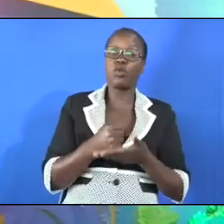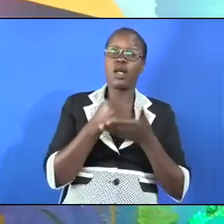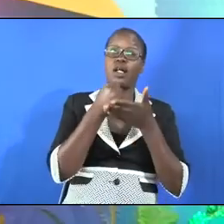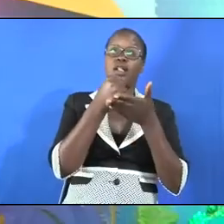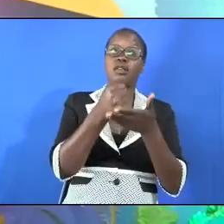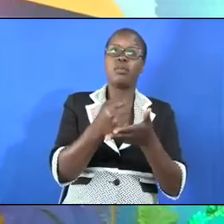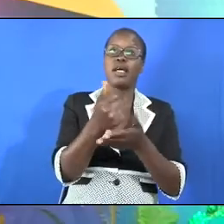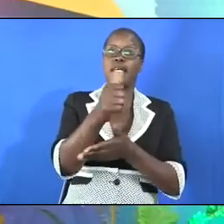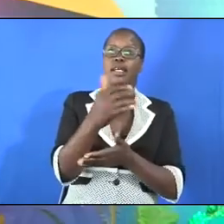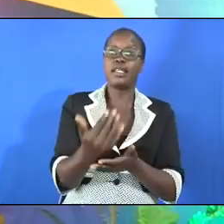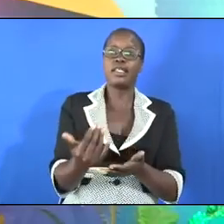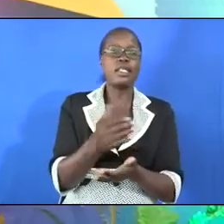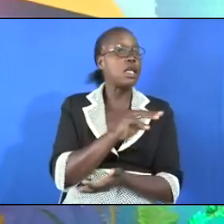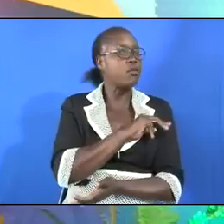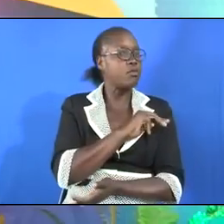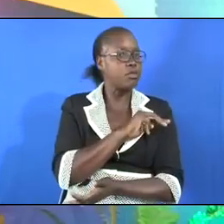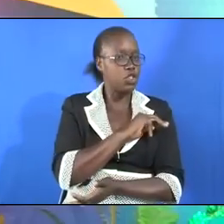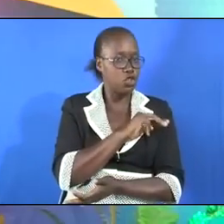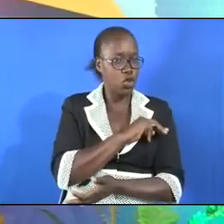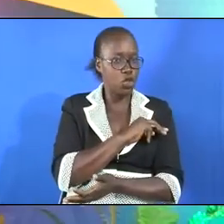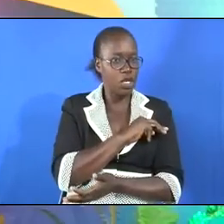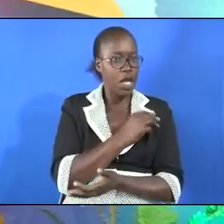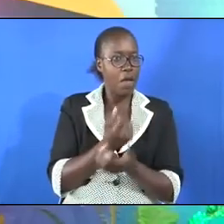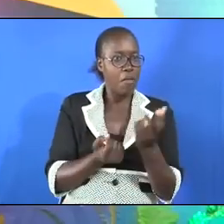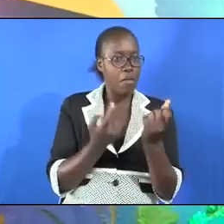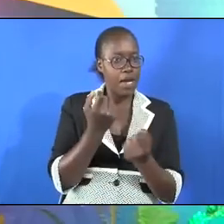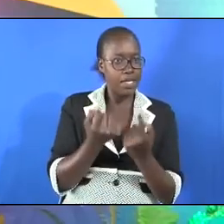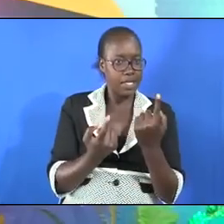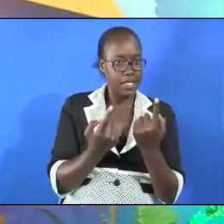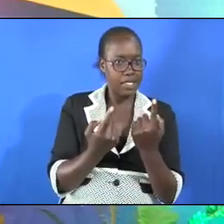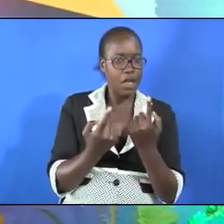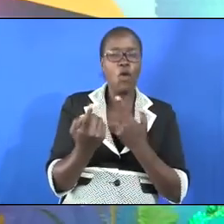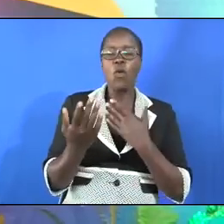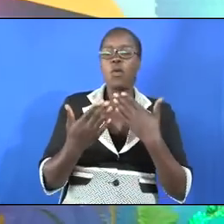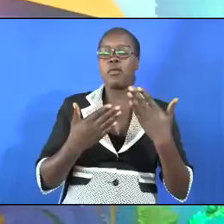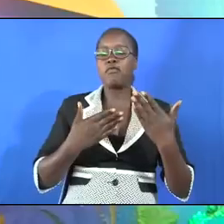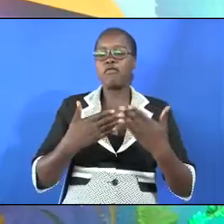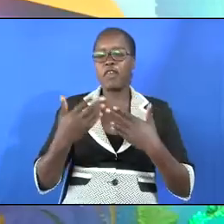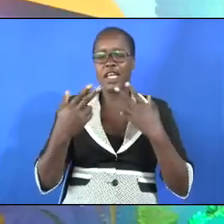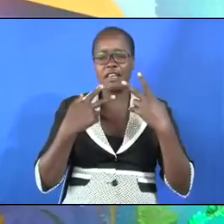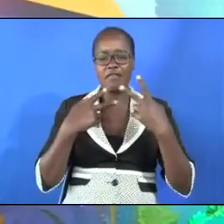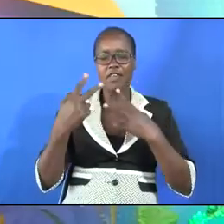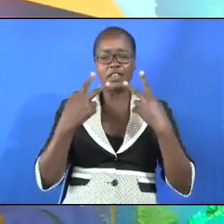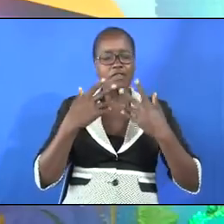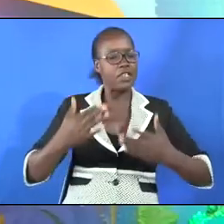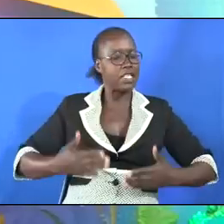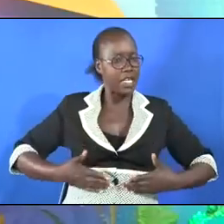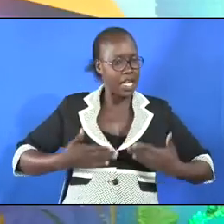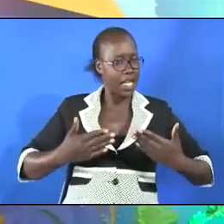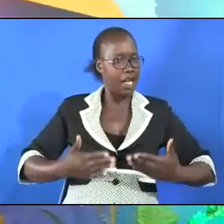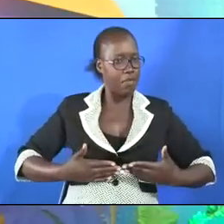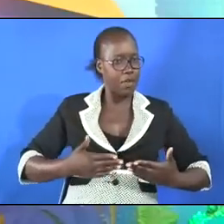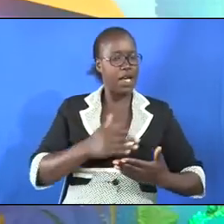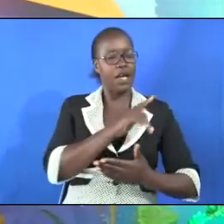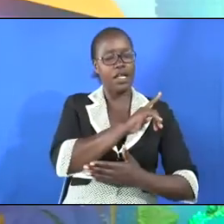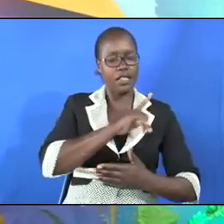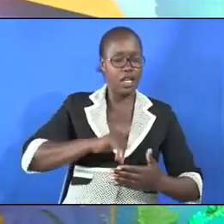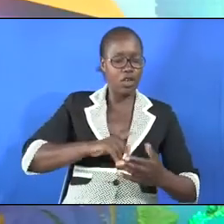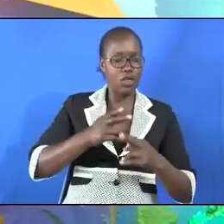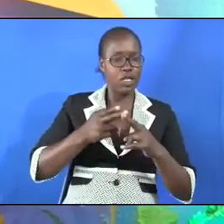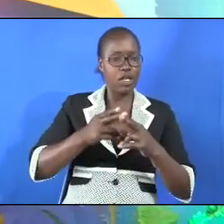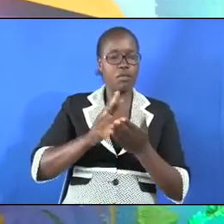anything mission matters. We are very, very grateful. May the name of the Lord be praised.